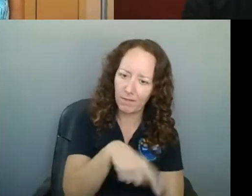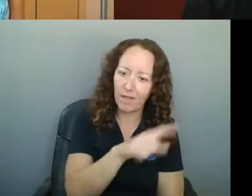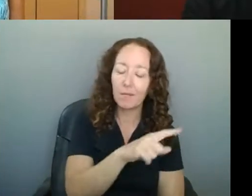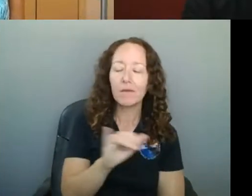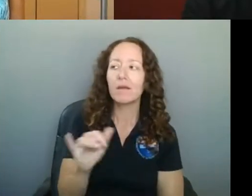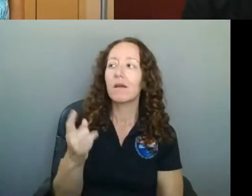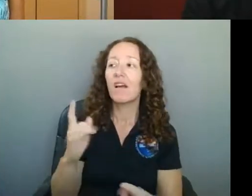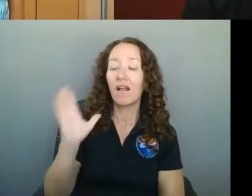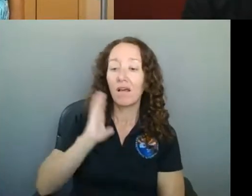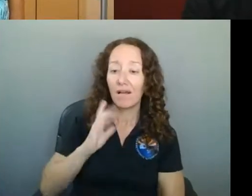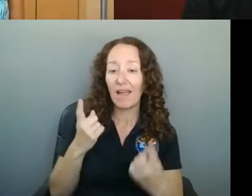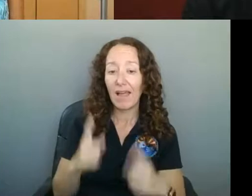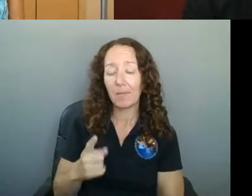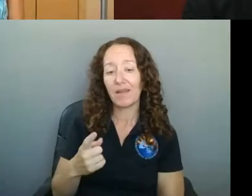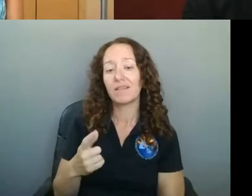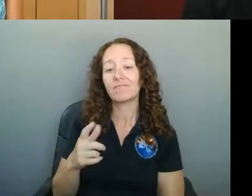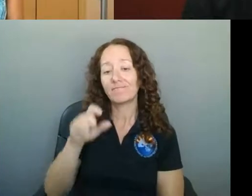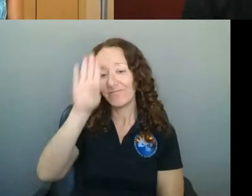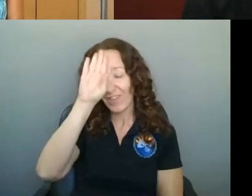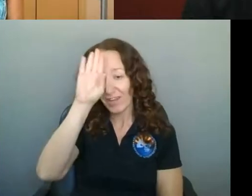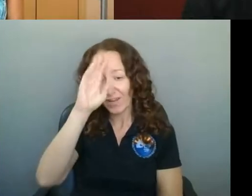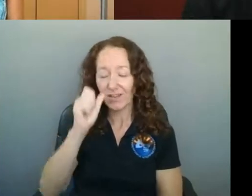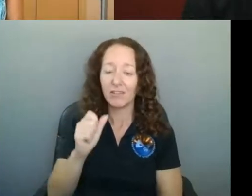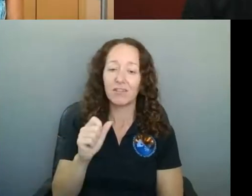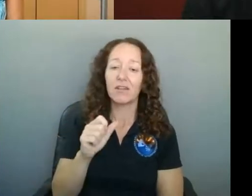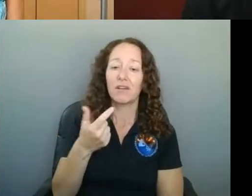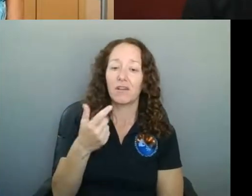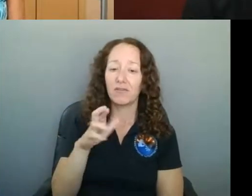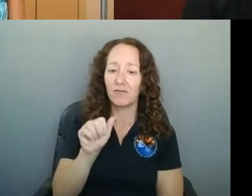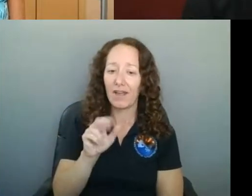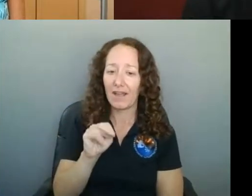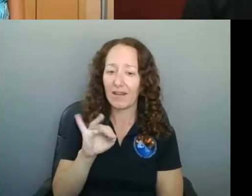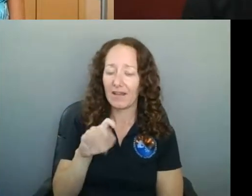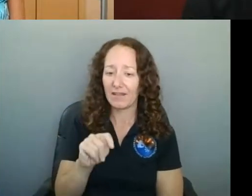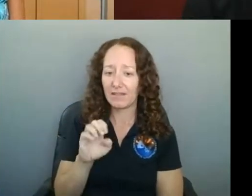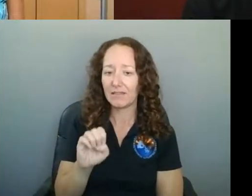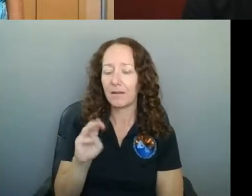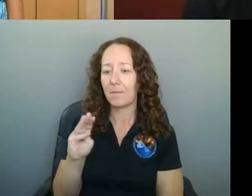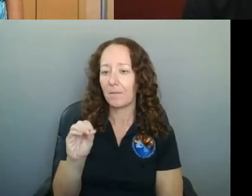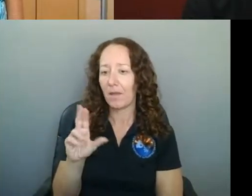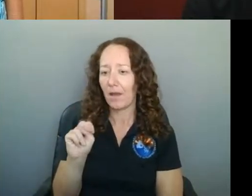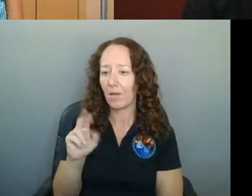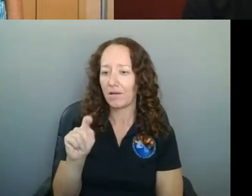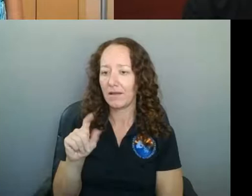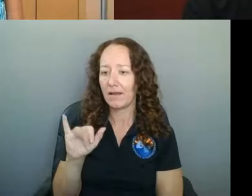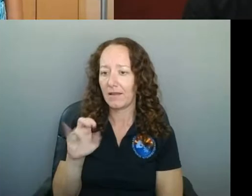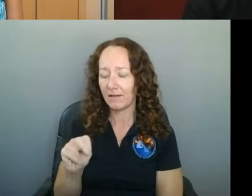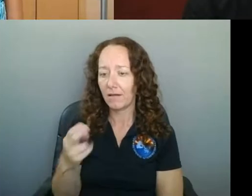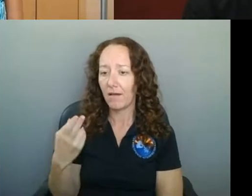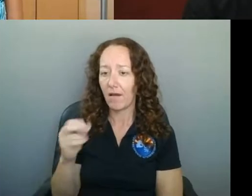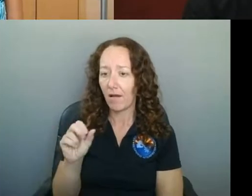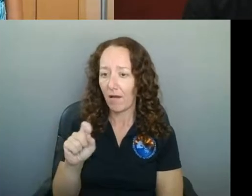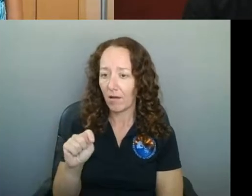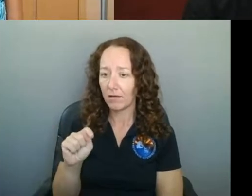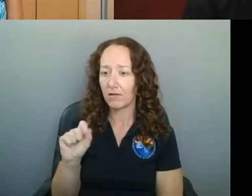Shots, I know this is a group of businesses along with our other businesses that always steps up and gives and helps in